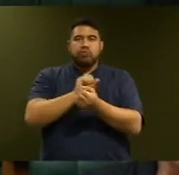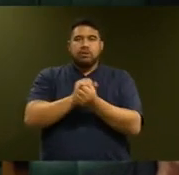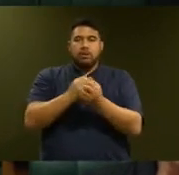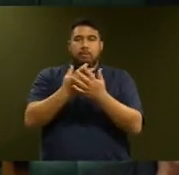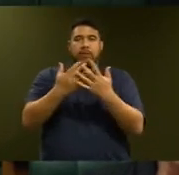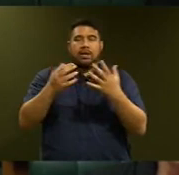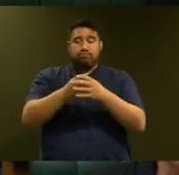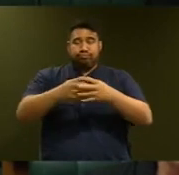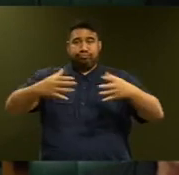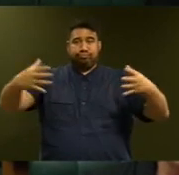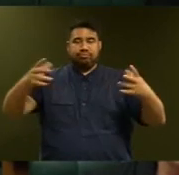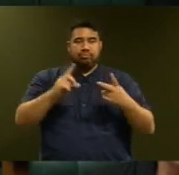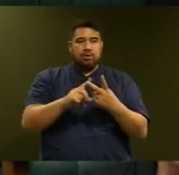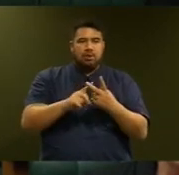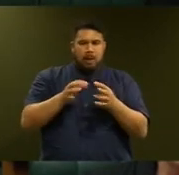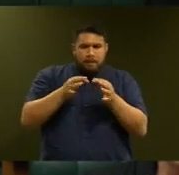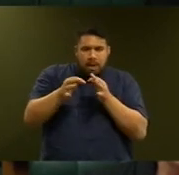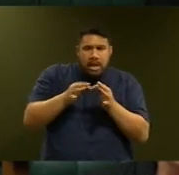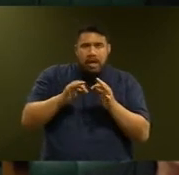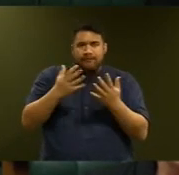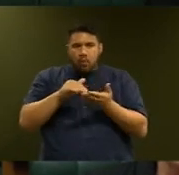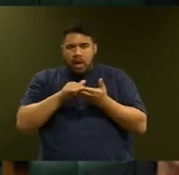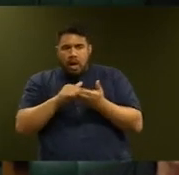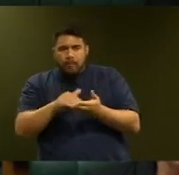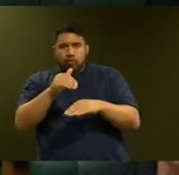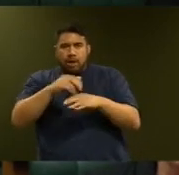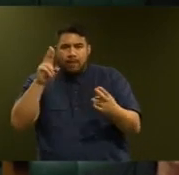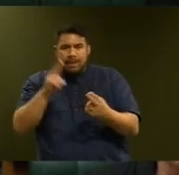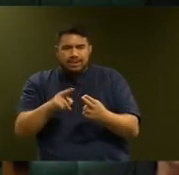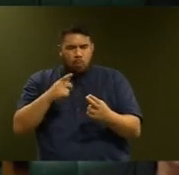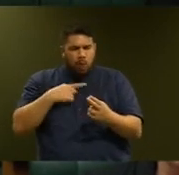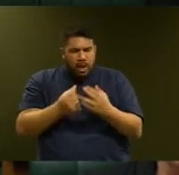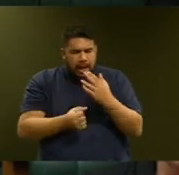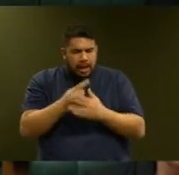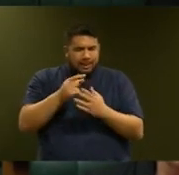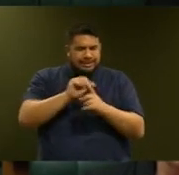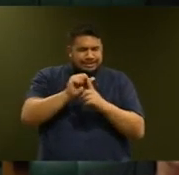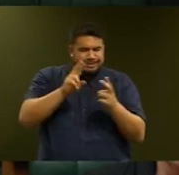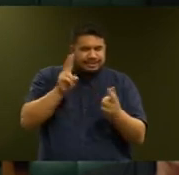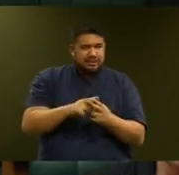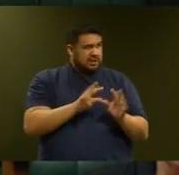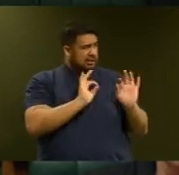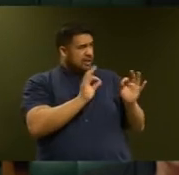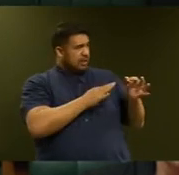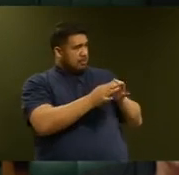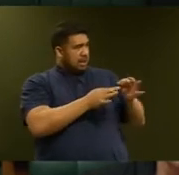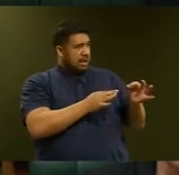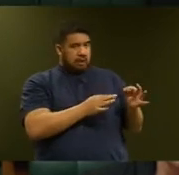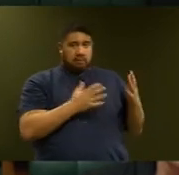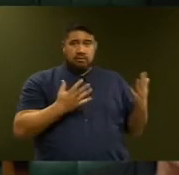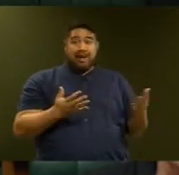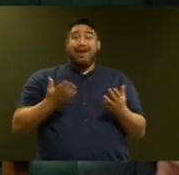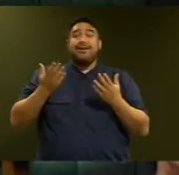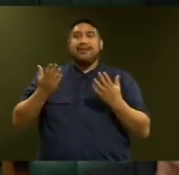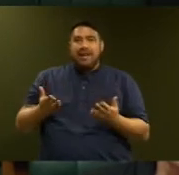no plan to address the underlying causes of crime and no vision for a future in New Zealand when we are actually more safe and secure,